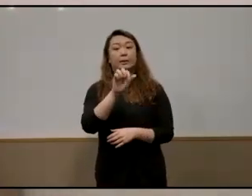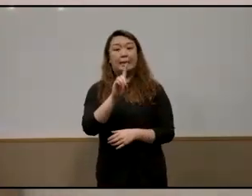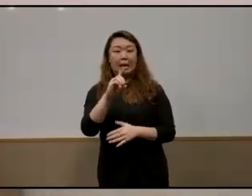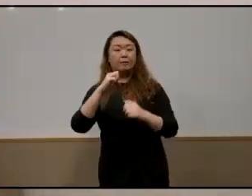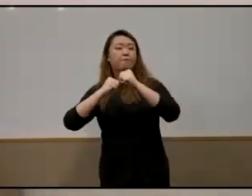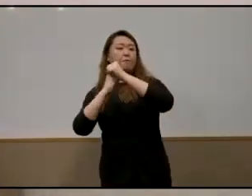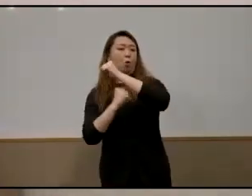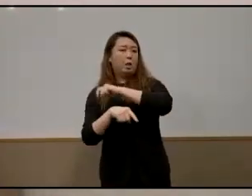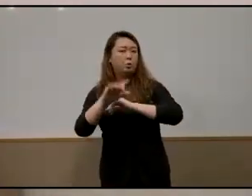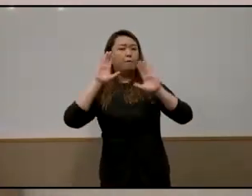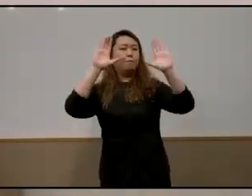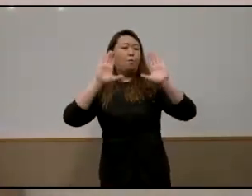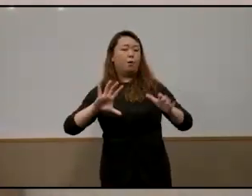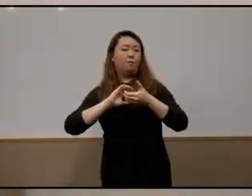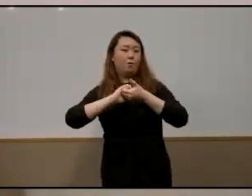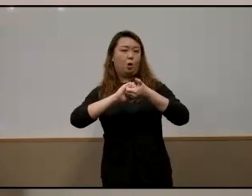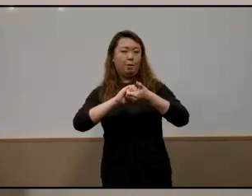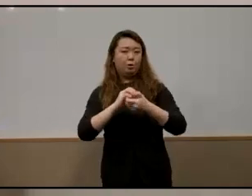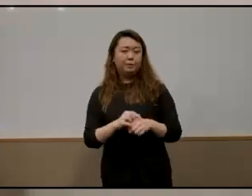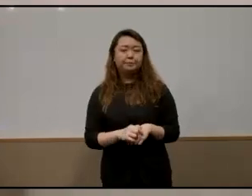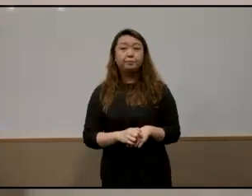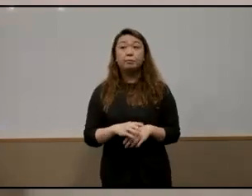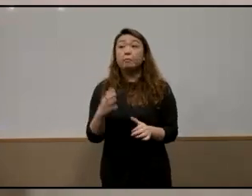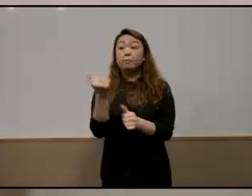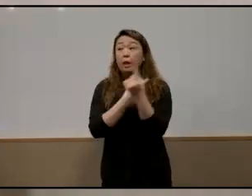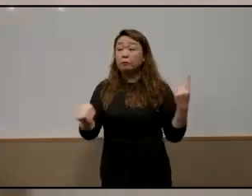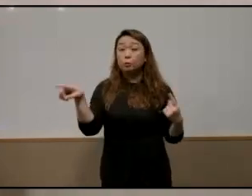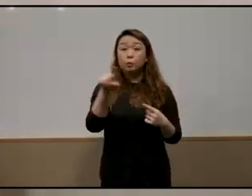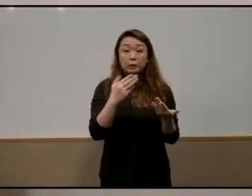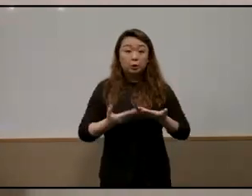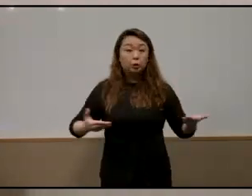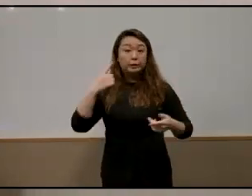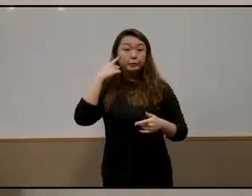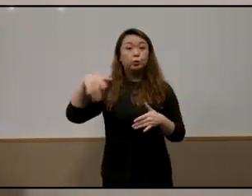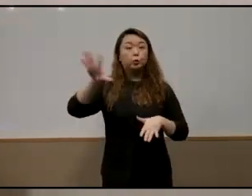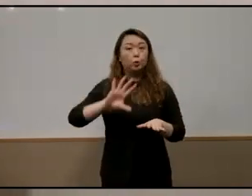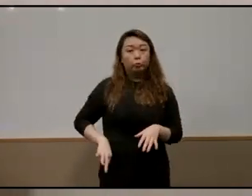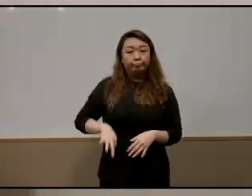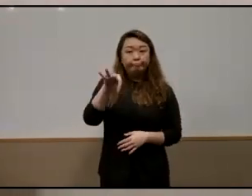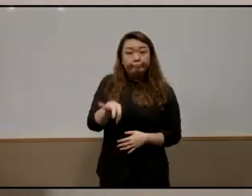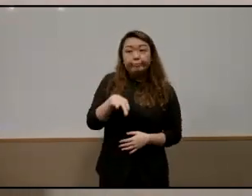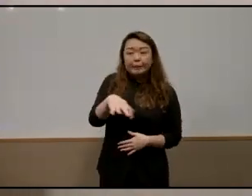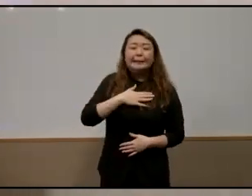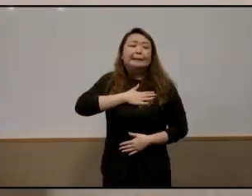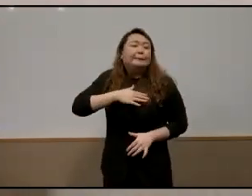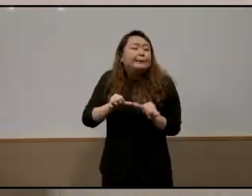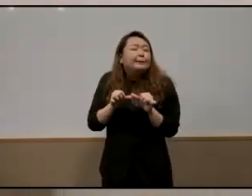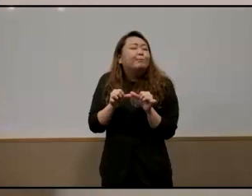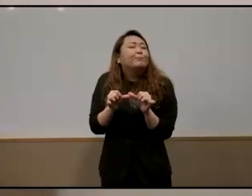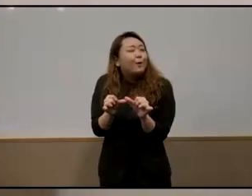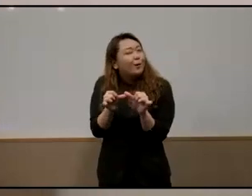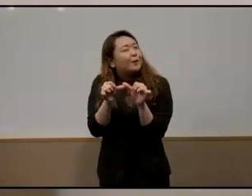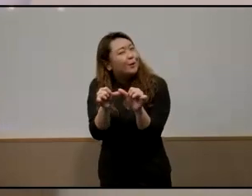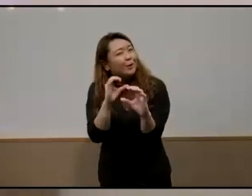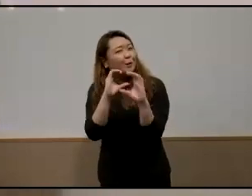again for this wonderful collaboration and everyone here today as well for your contributions please continue to continue this